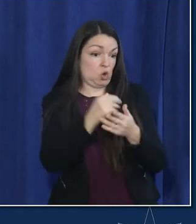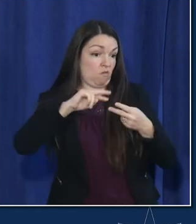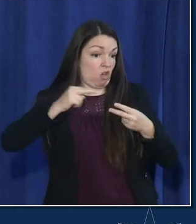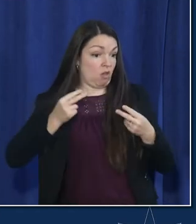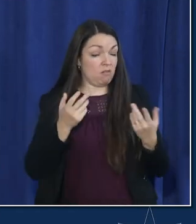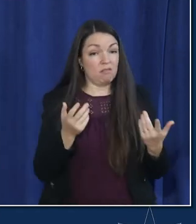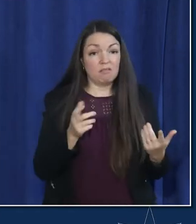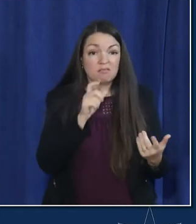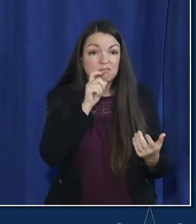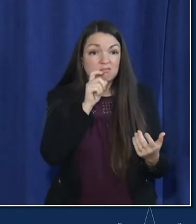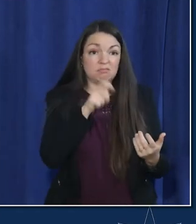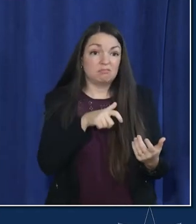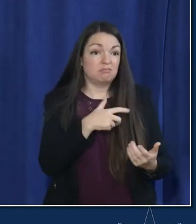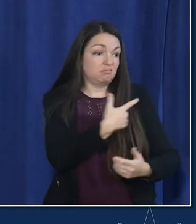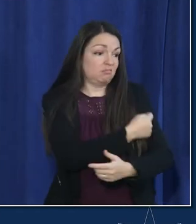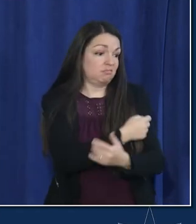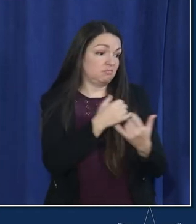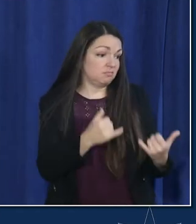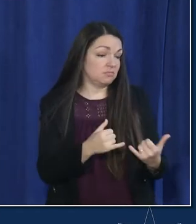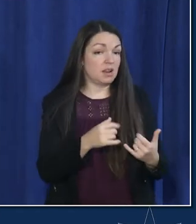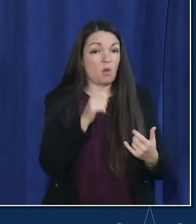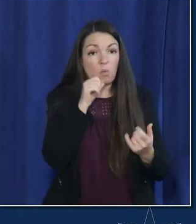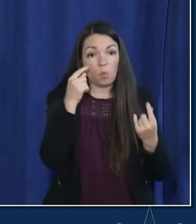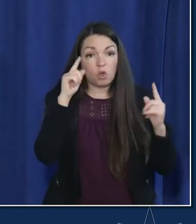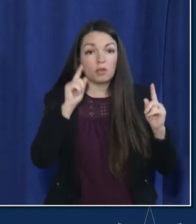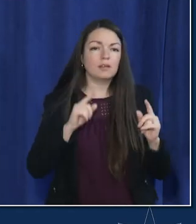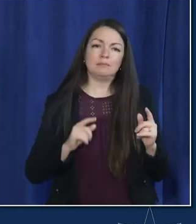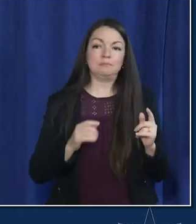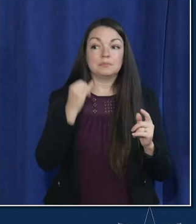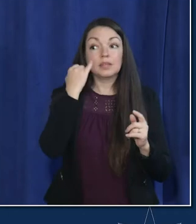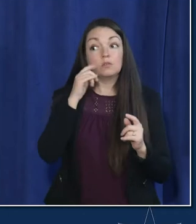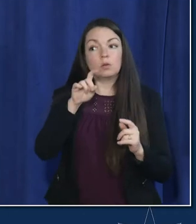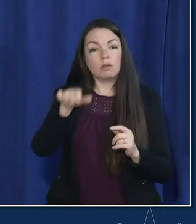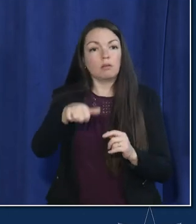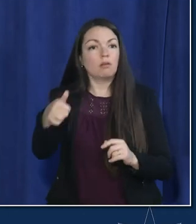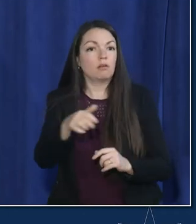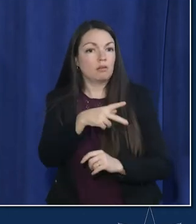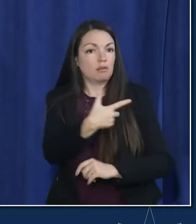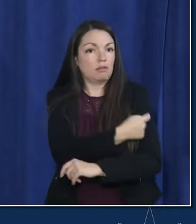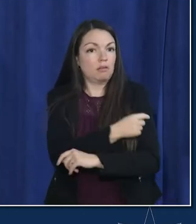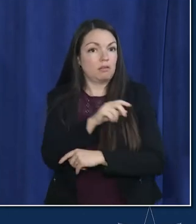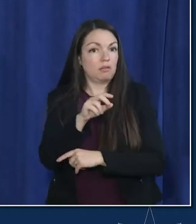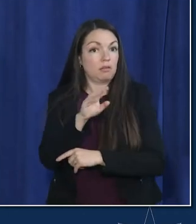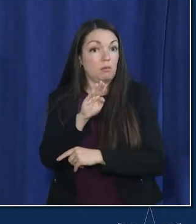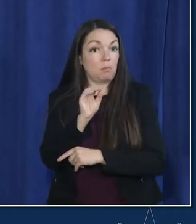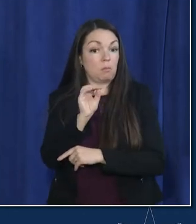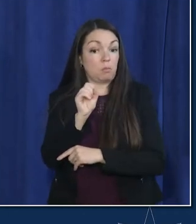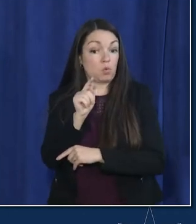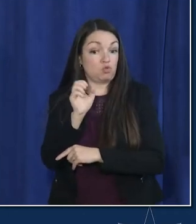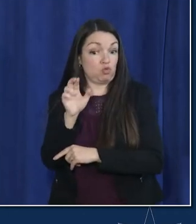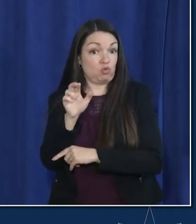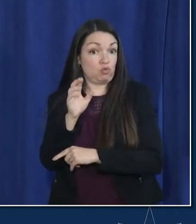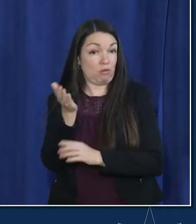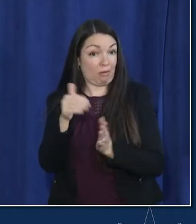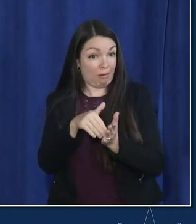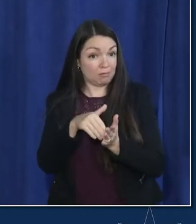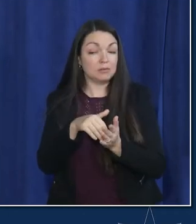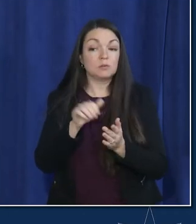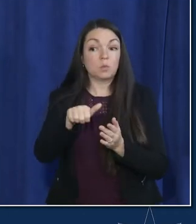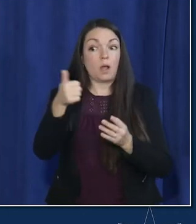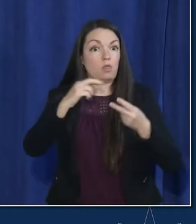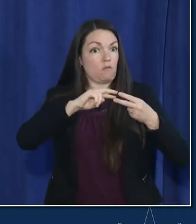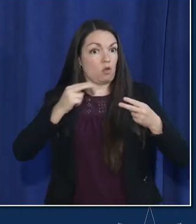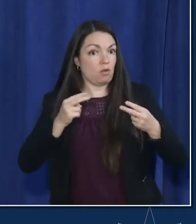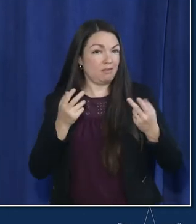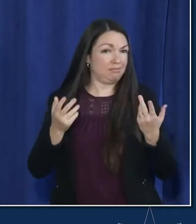we do need another booster we might i've said all along if we saw a variant that came along you know all bets are off in terms of uh what might that mean in